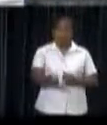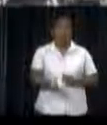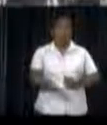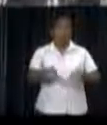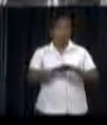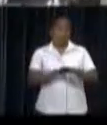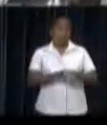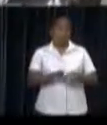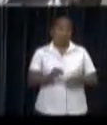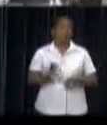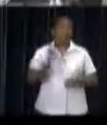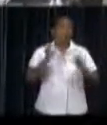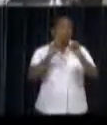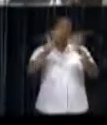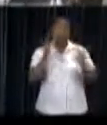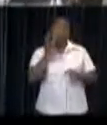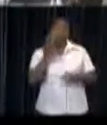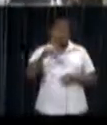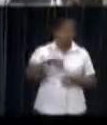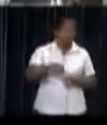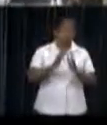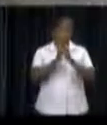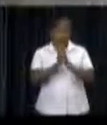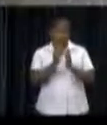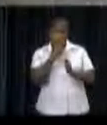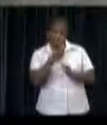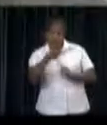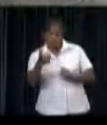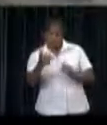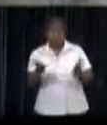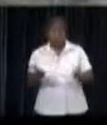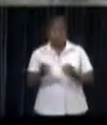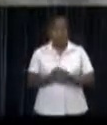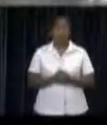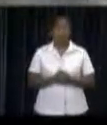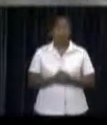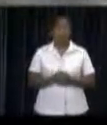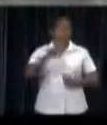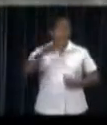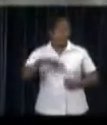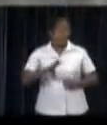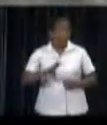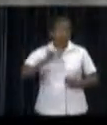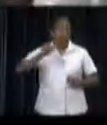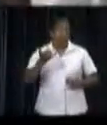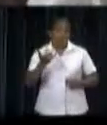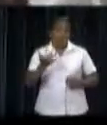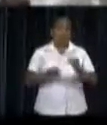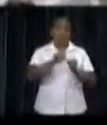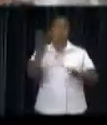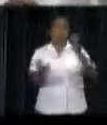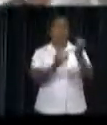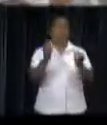was refilled and tested on Sunday. On Monday, the fountain sprayed again, just as John Lecton had promised.